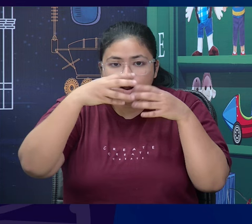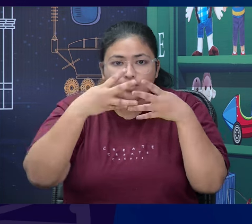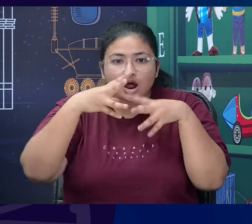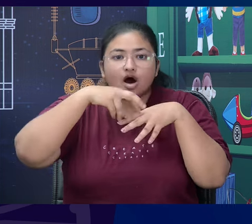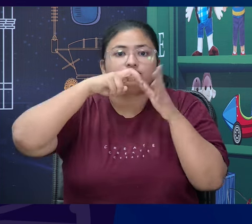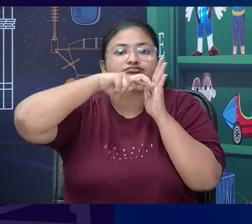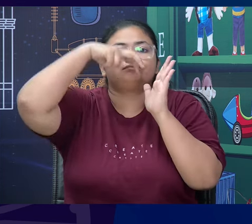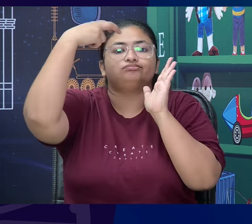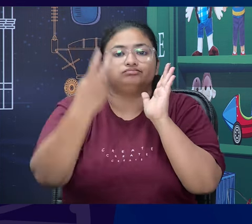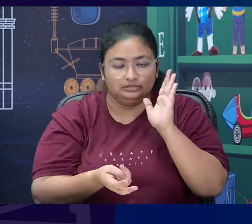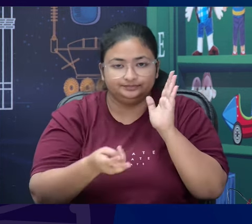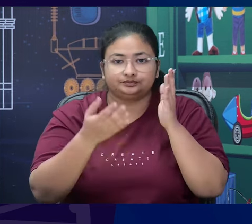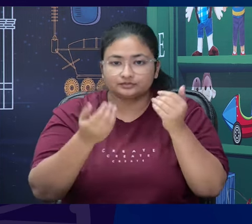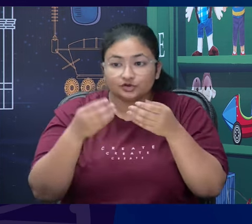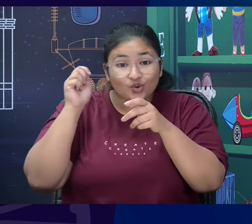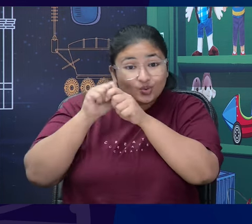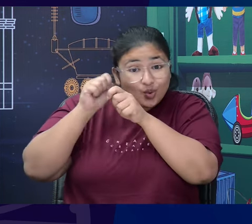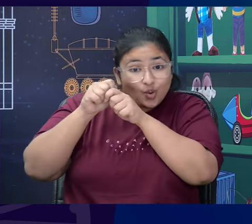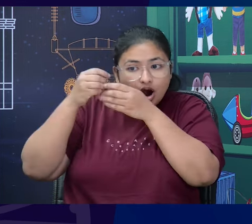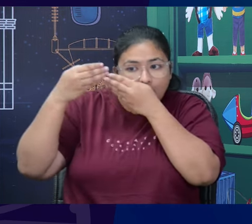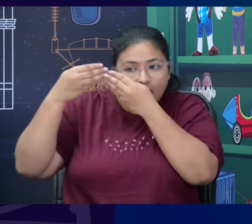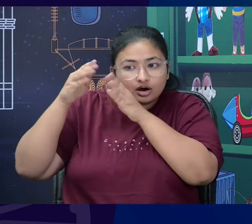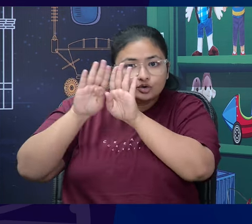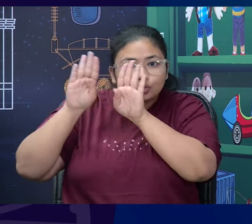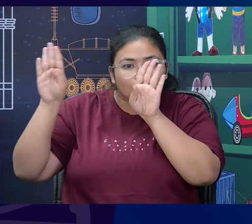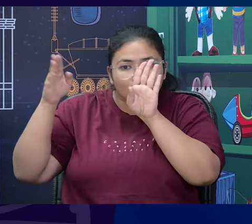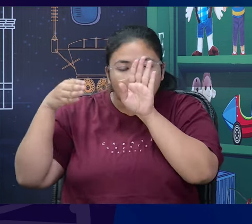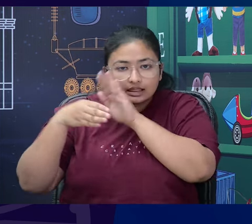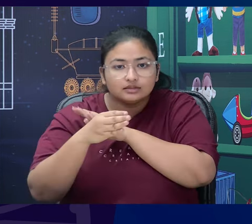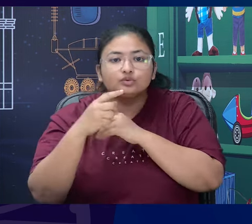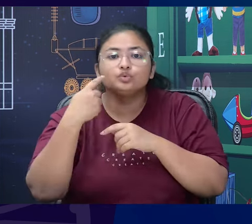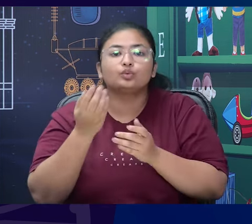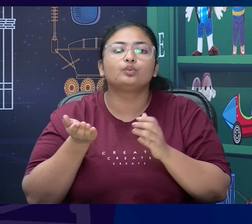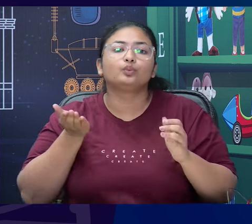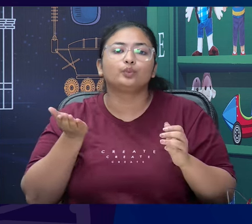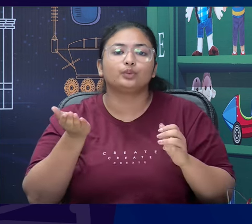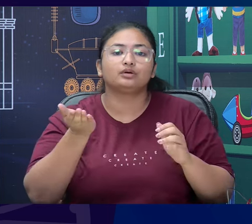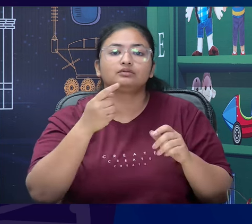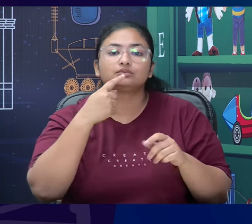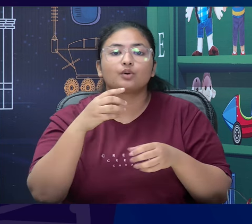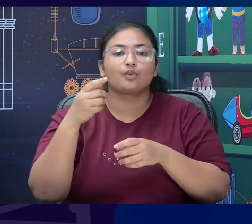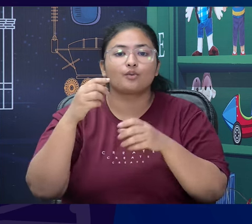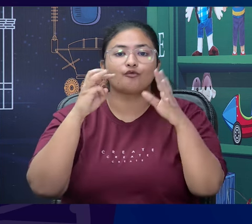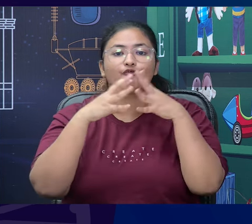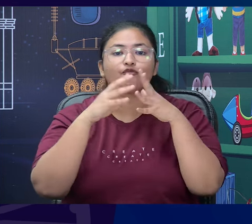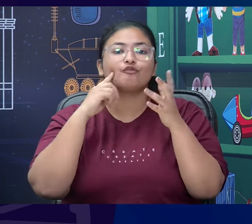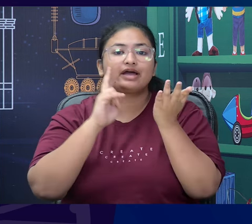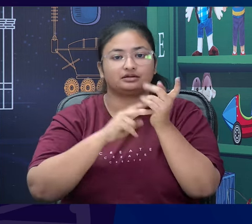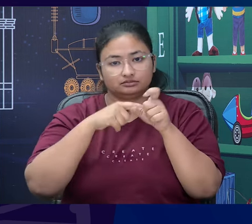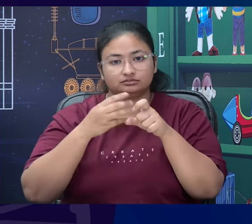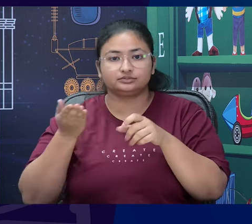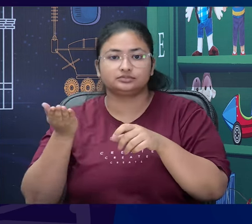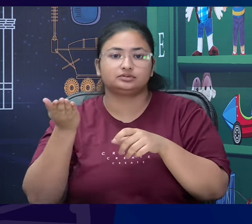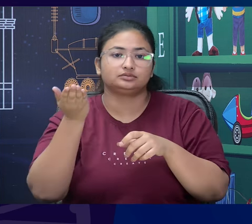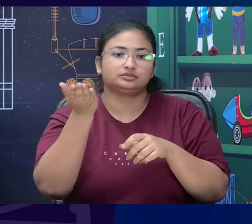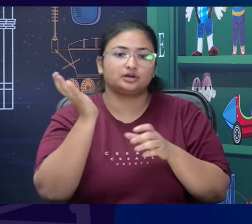from the door. So, that was the quick thinking of Ausubal because at the door when he